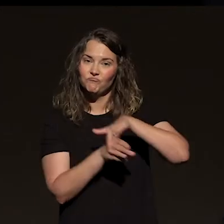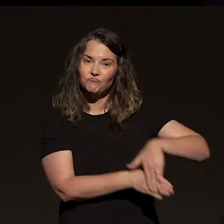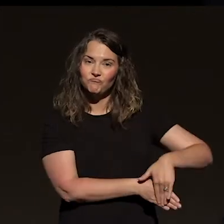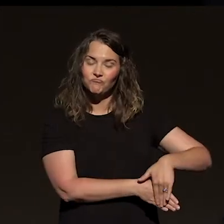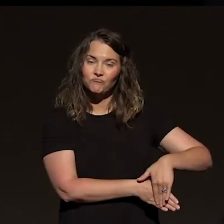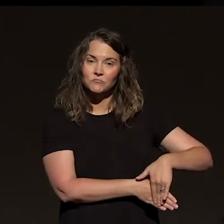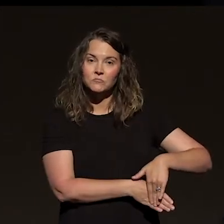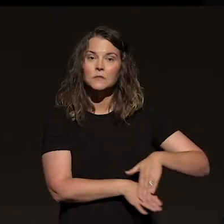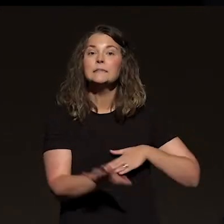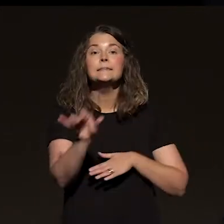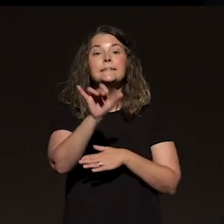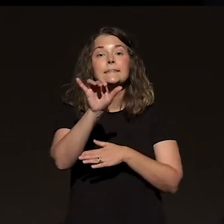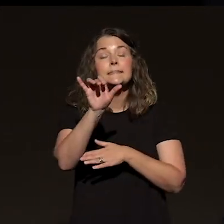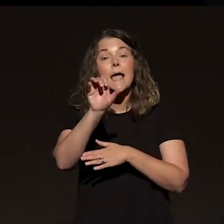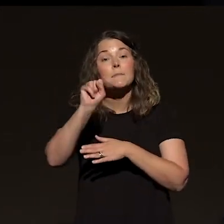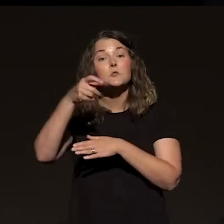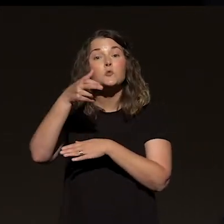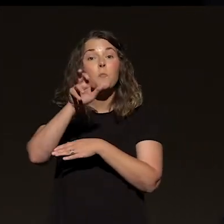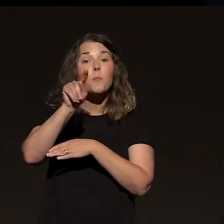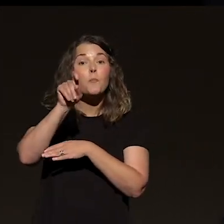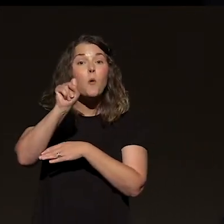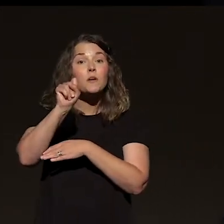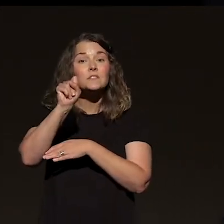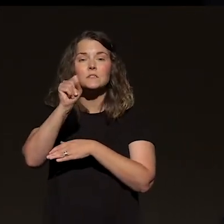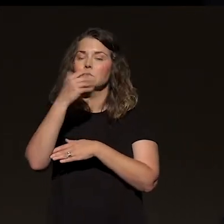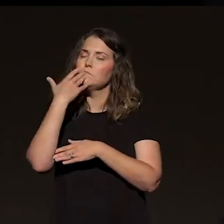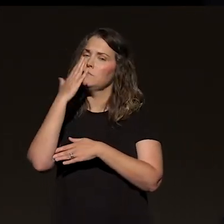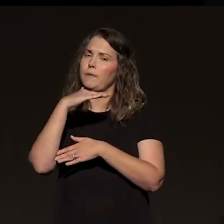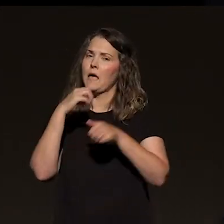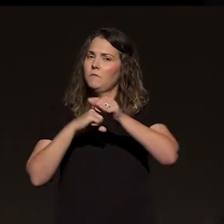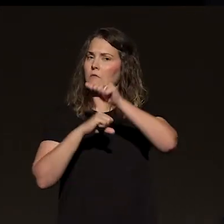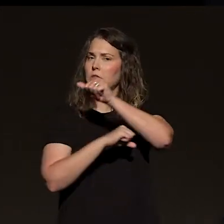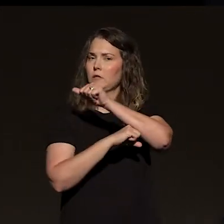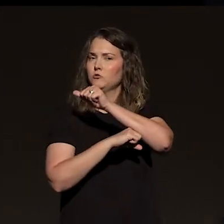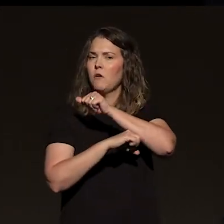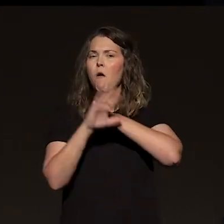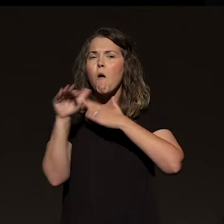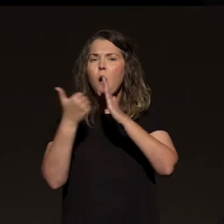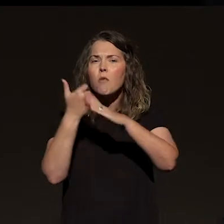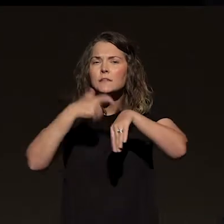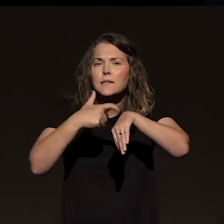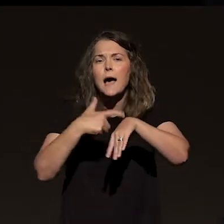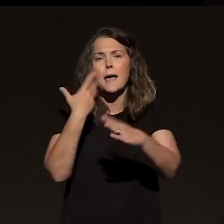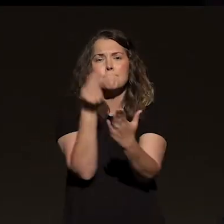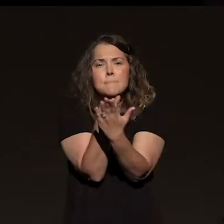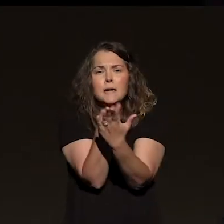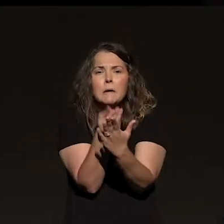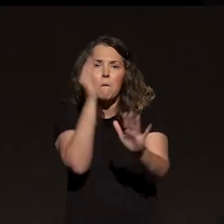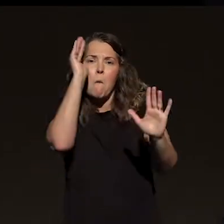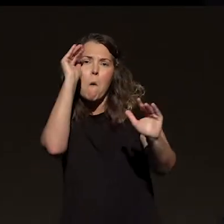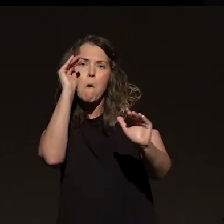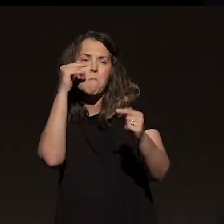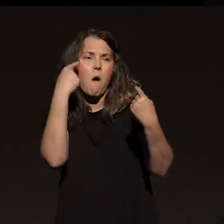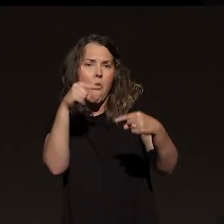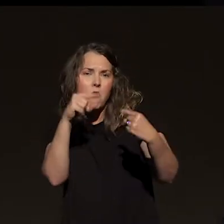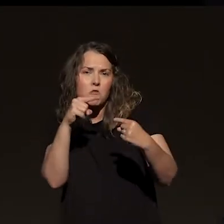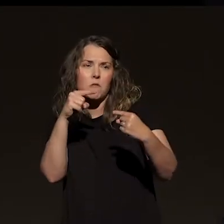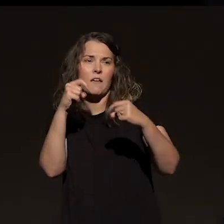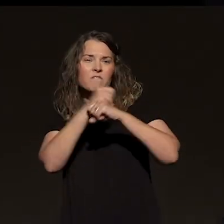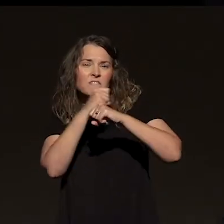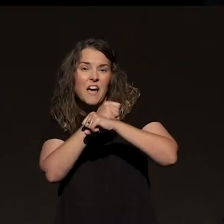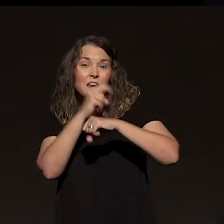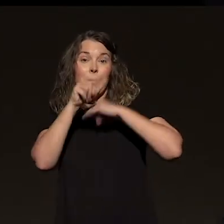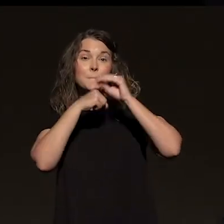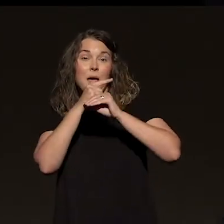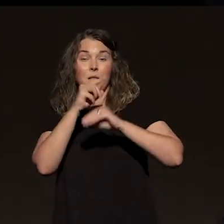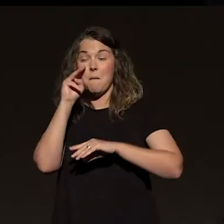Sports have turned out to be a bad foundation. Man, I think about all the time, all the energy, all the passion, all the money, all the hope, all the argument I've done about